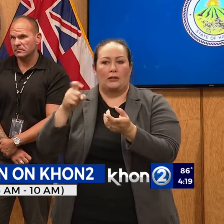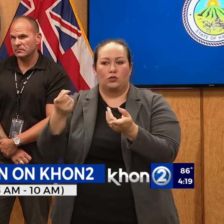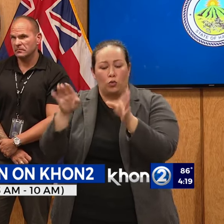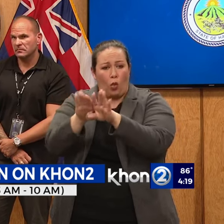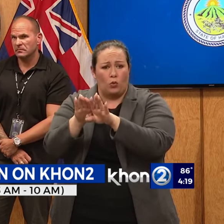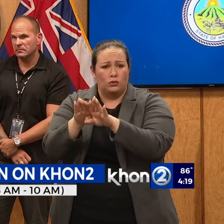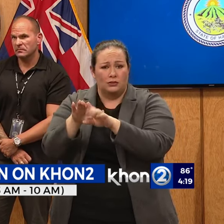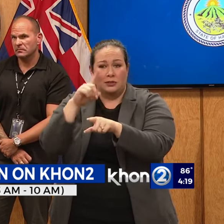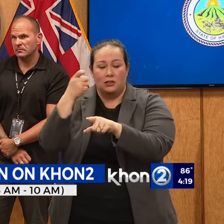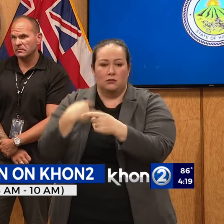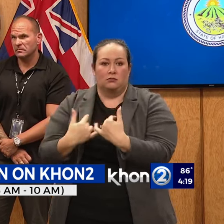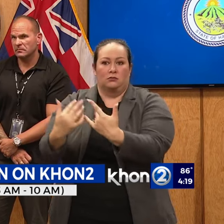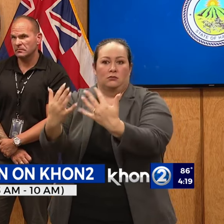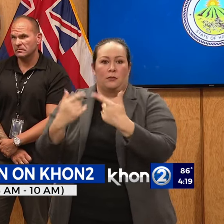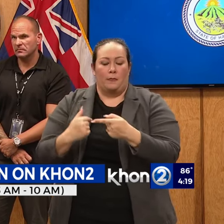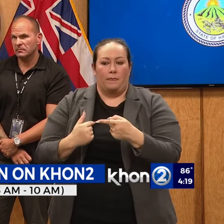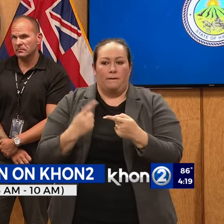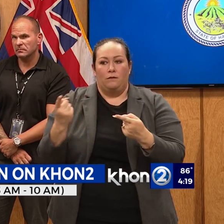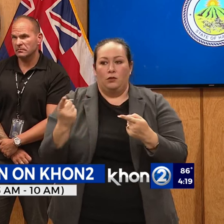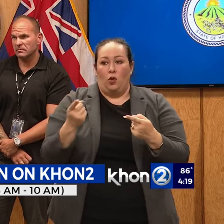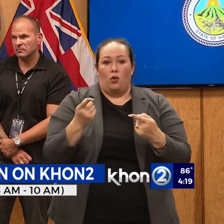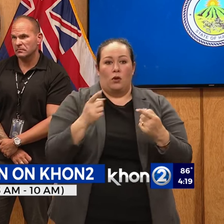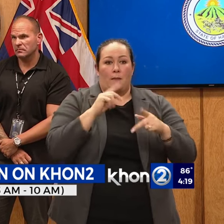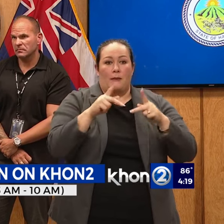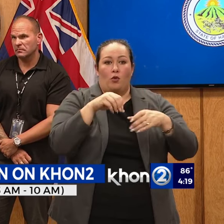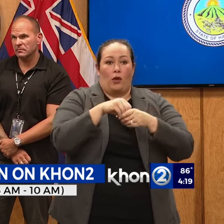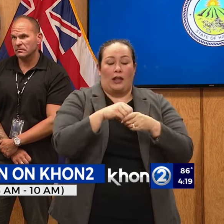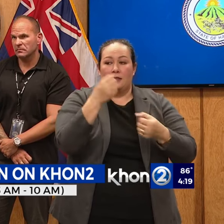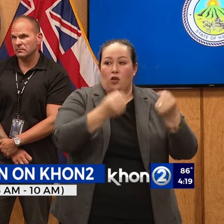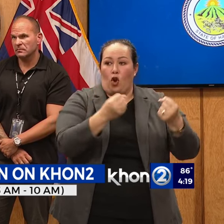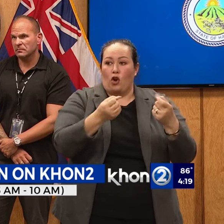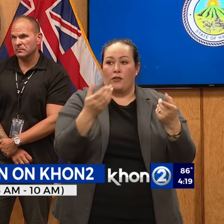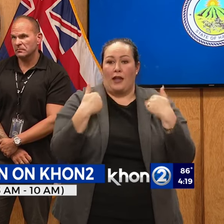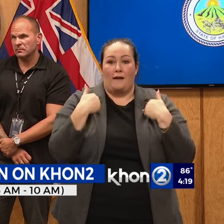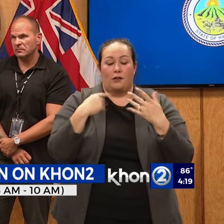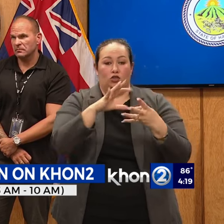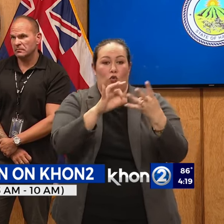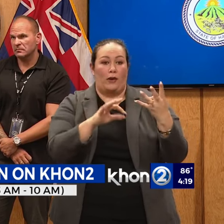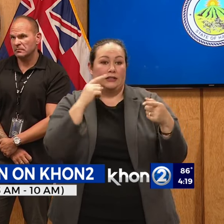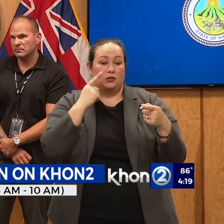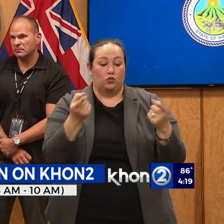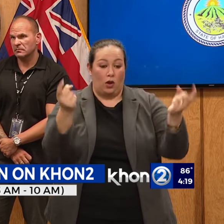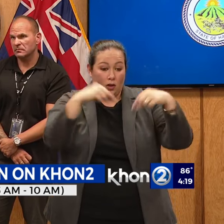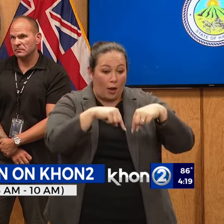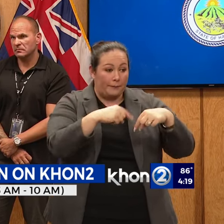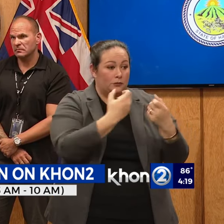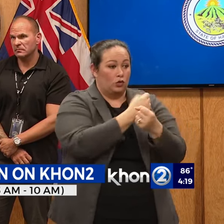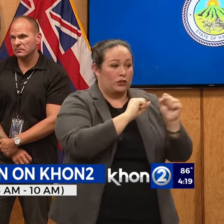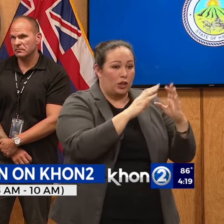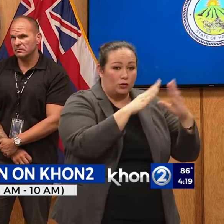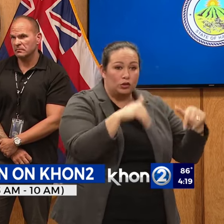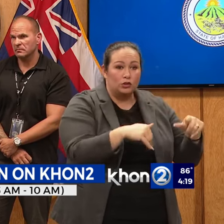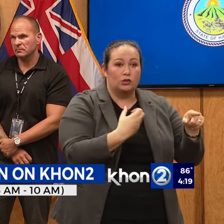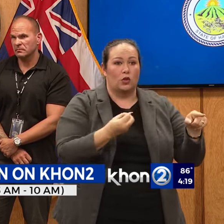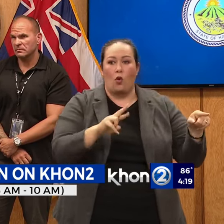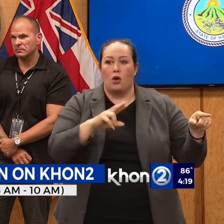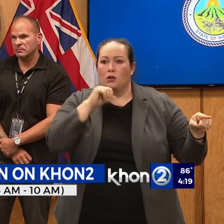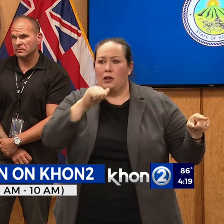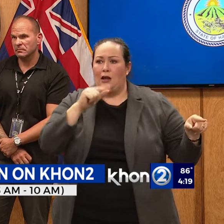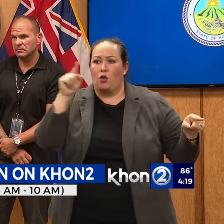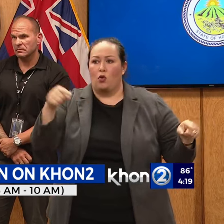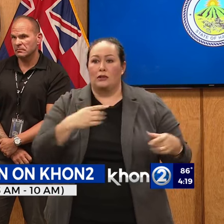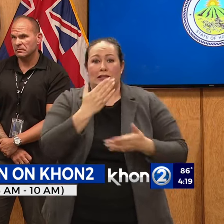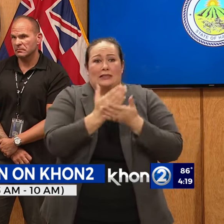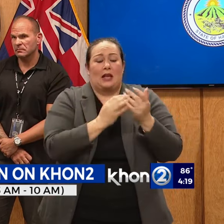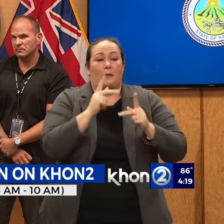they have a choice to come to the shelters or not to come to the shelters. Some people are waiting because they